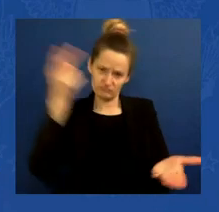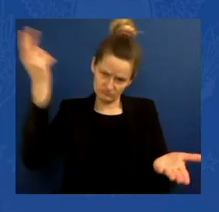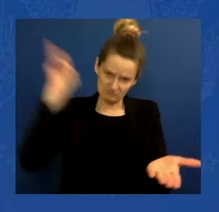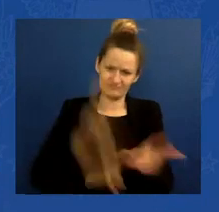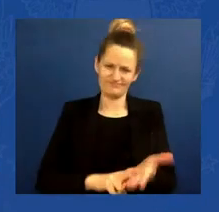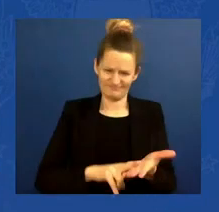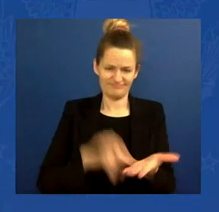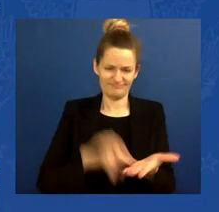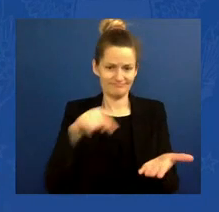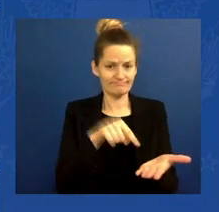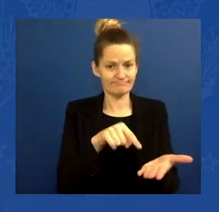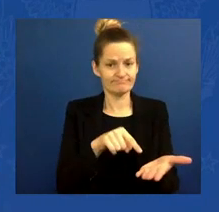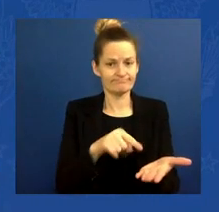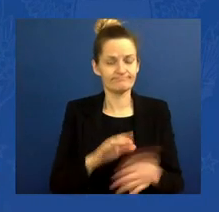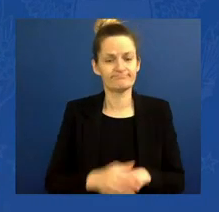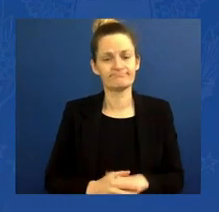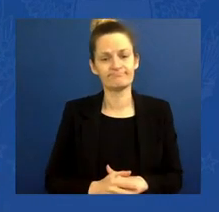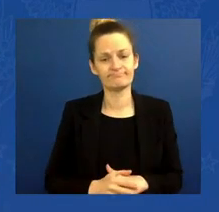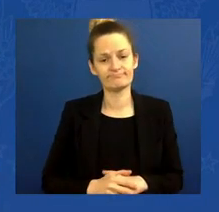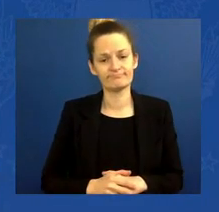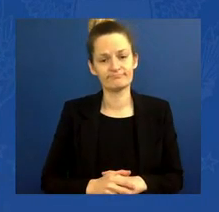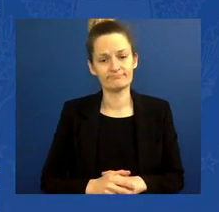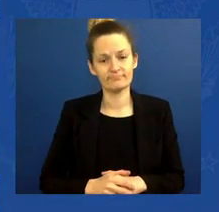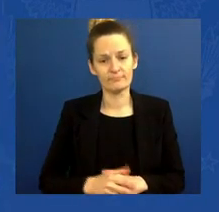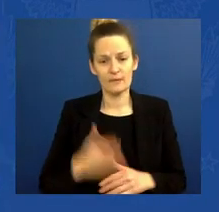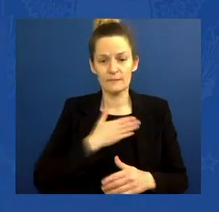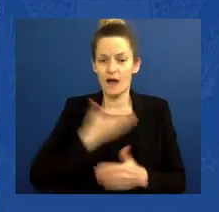young Ukrainians who out there defending their country.